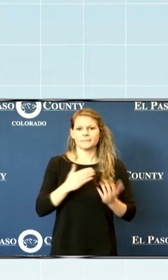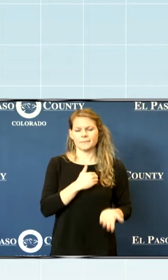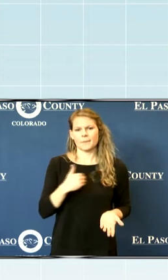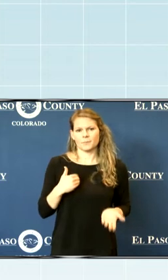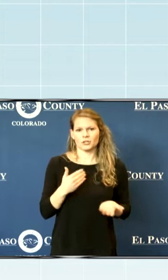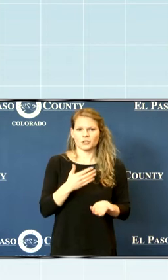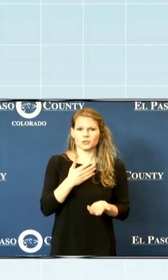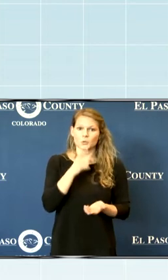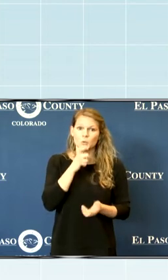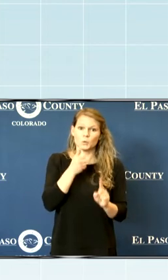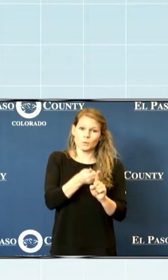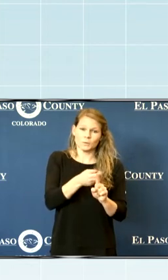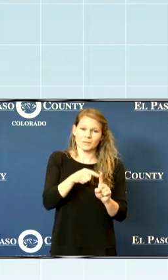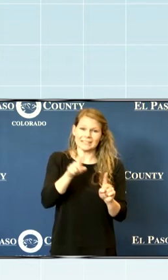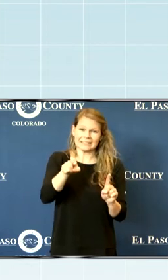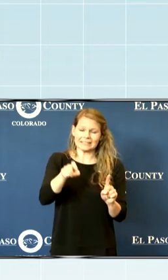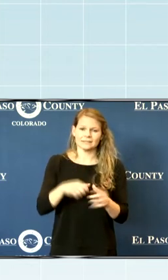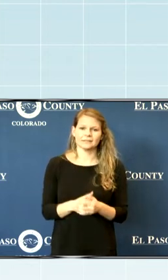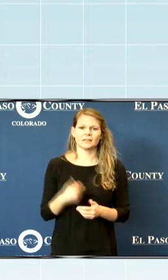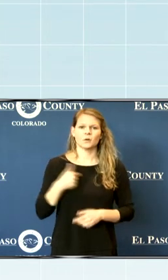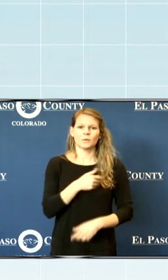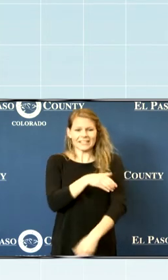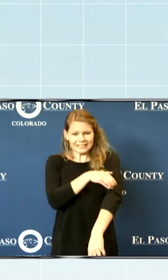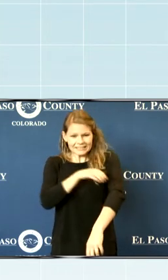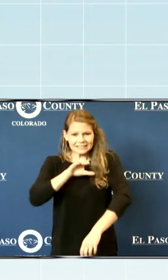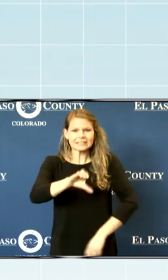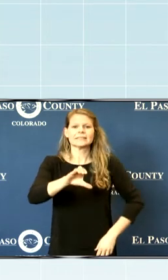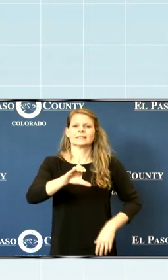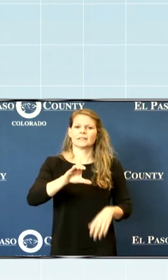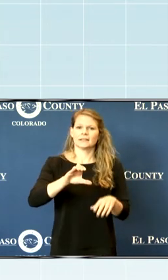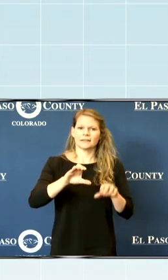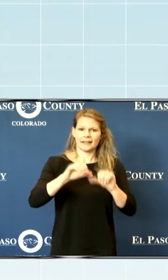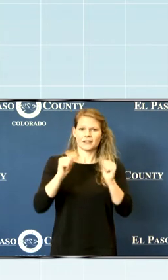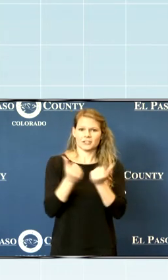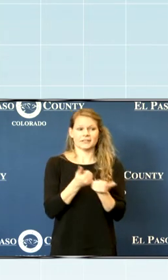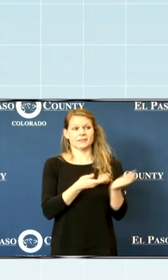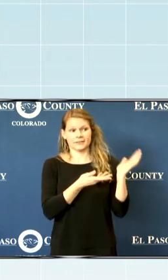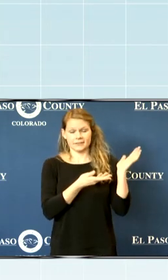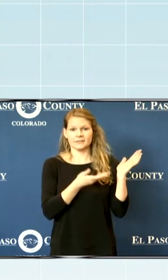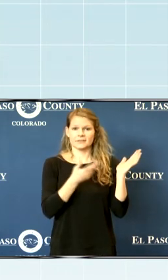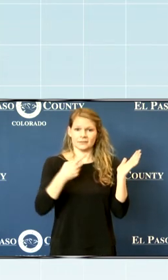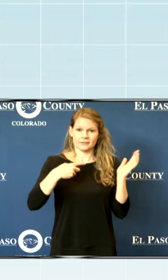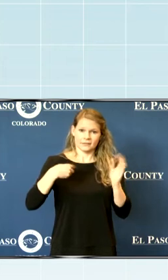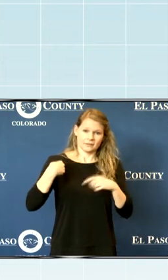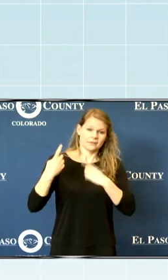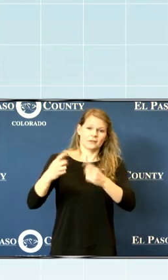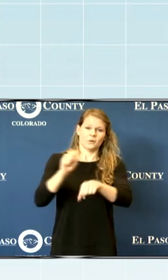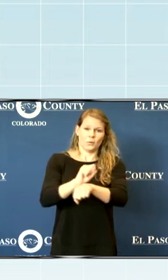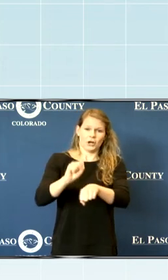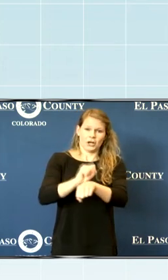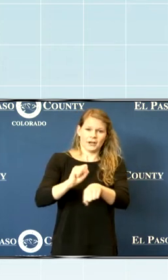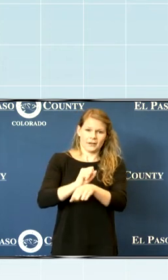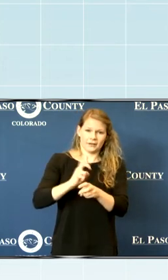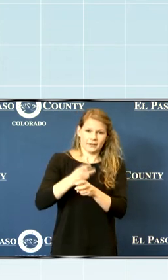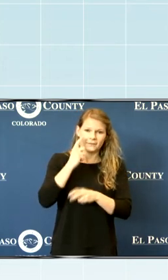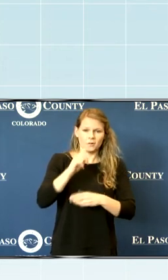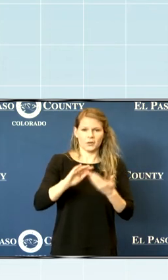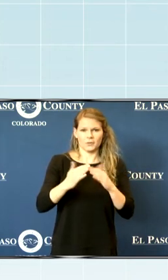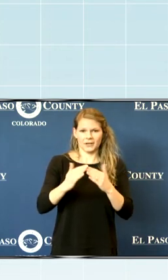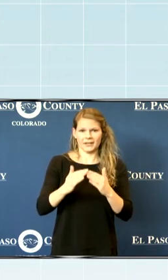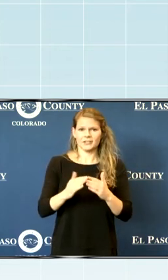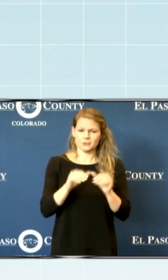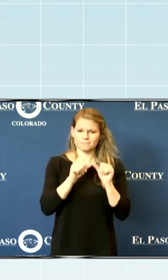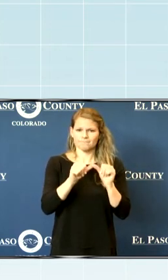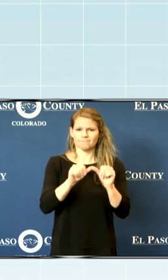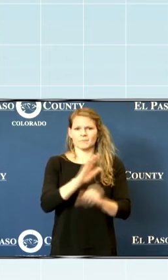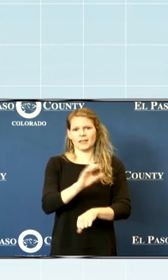need. We want to empower these agencies you see behind us that have been working for the good of our communities to continue their